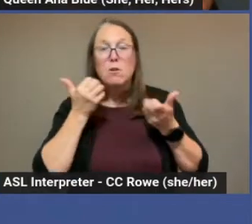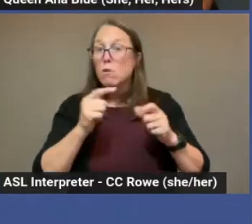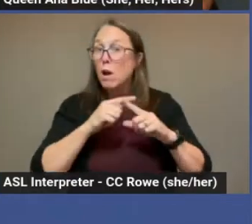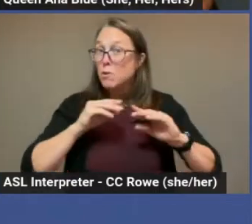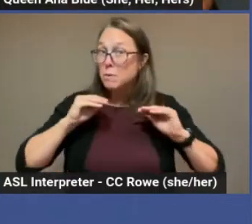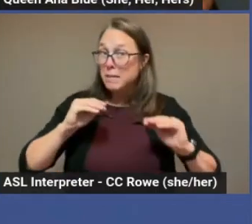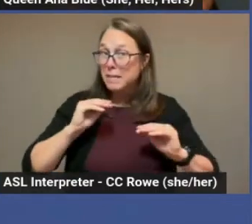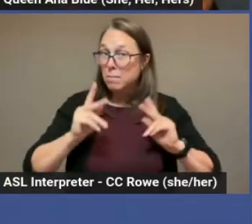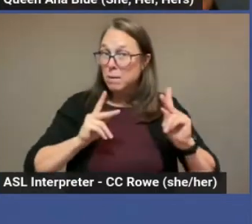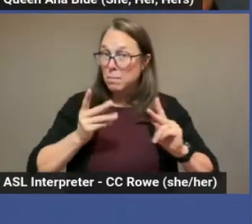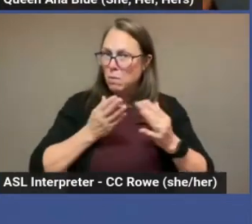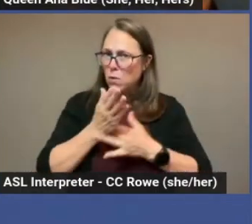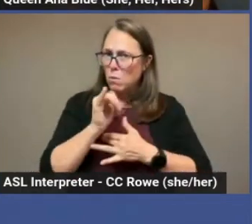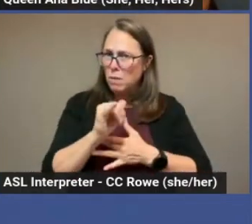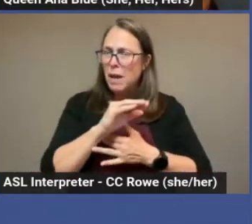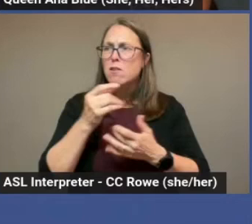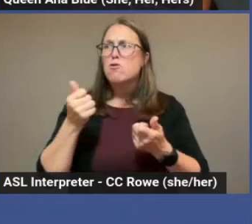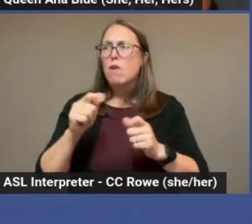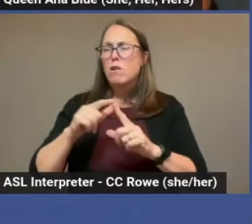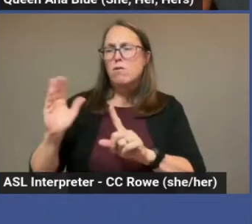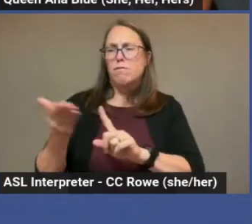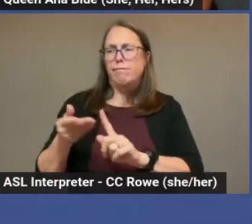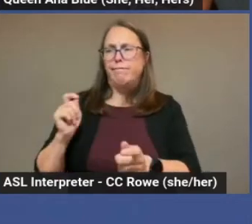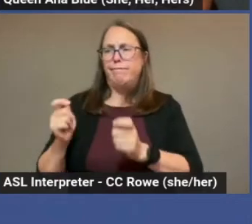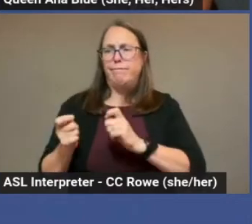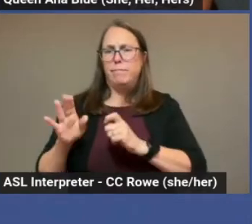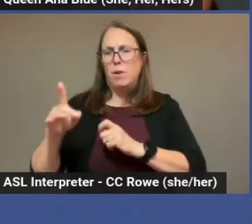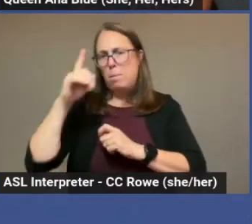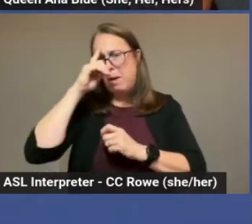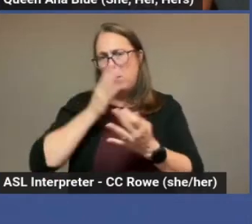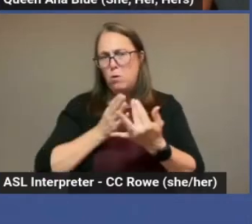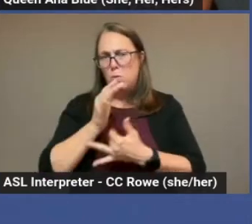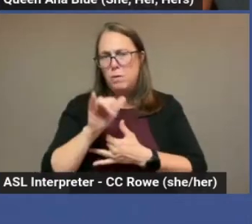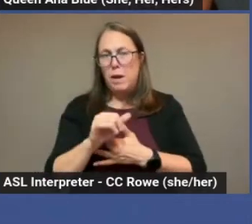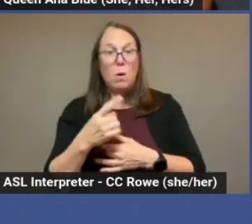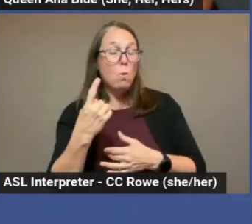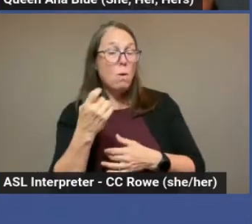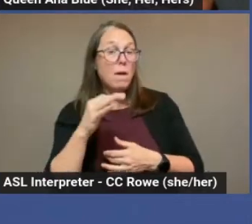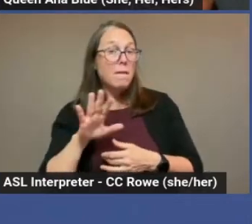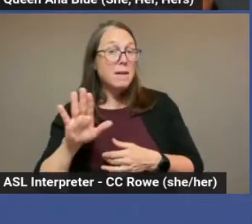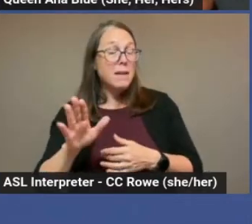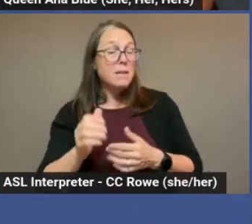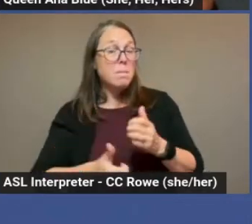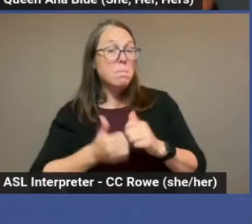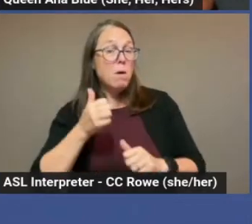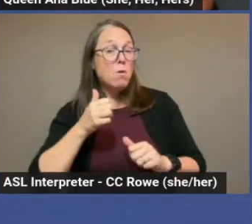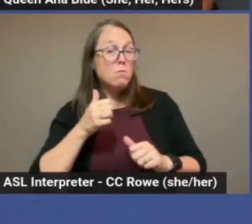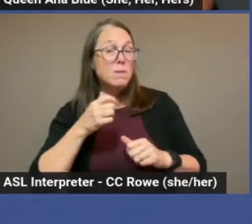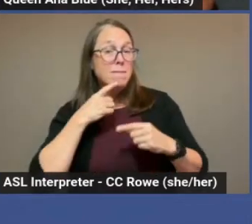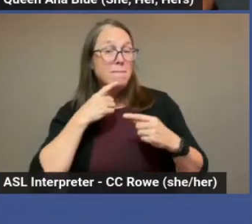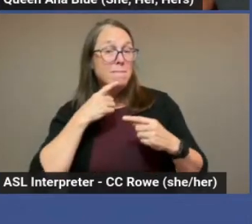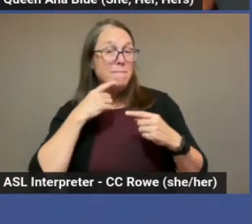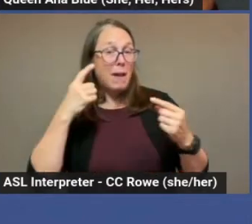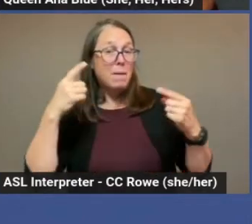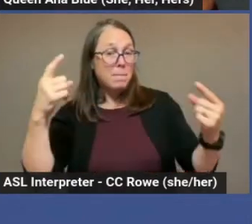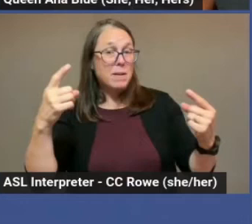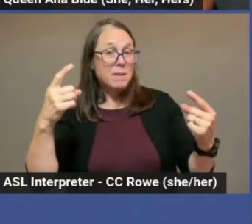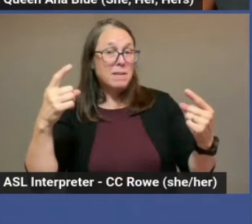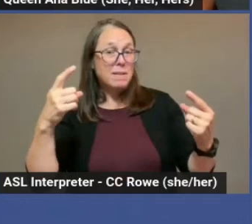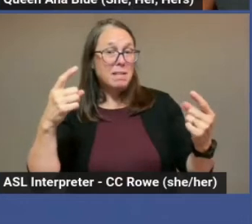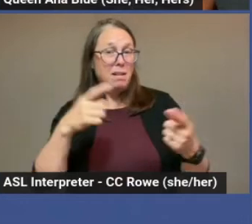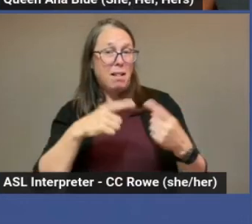people's minds. One of his most known controversial issues was